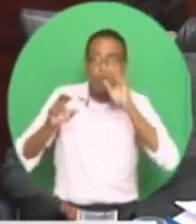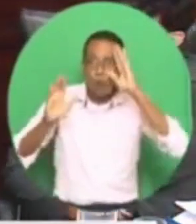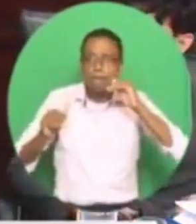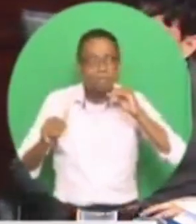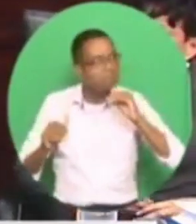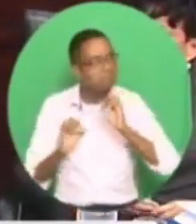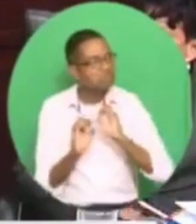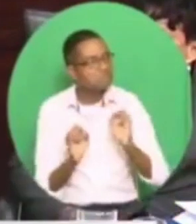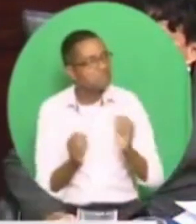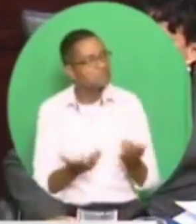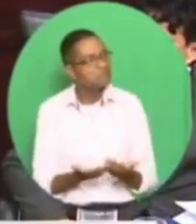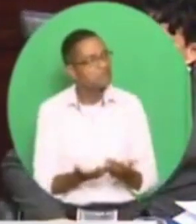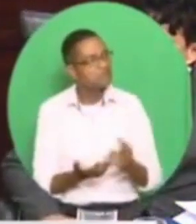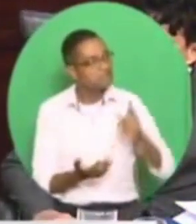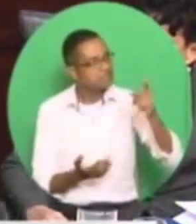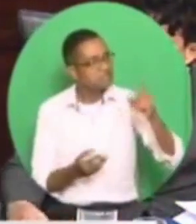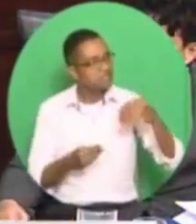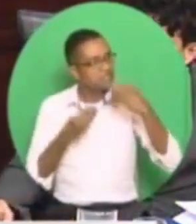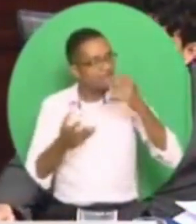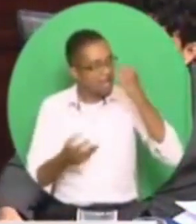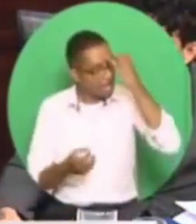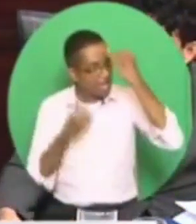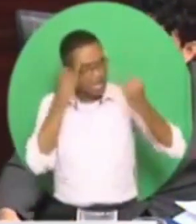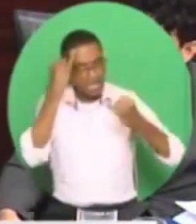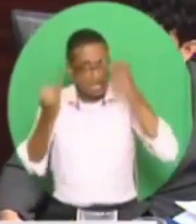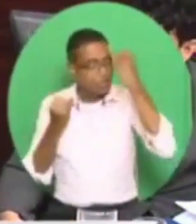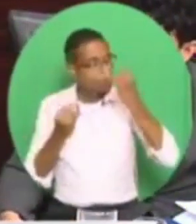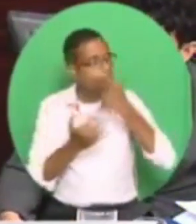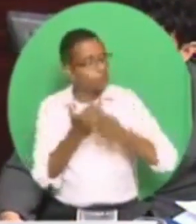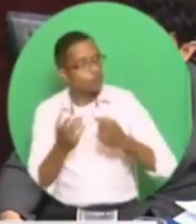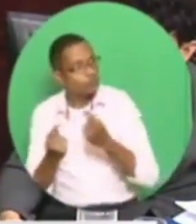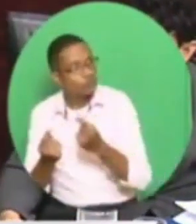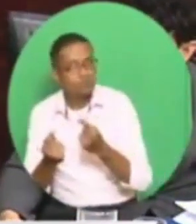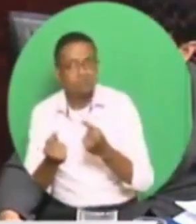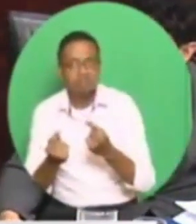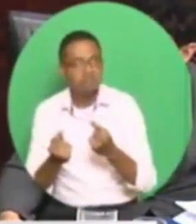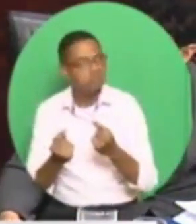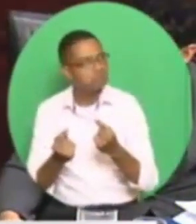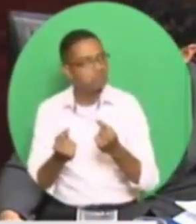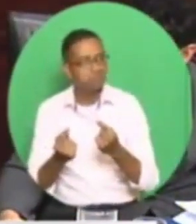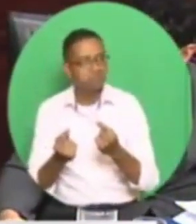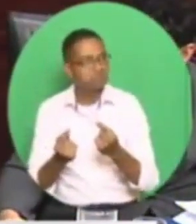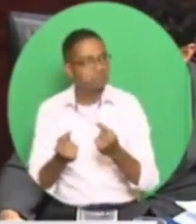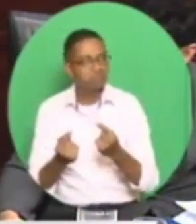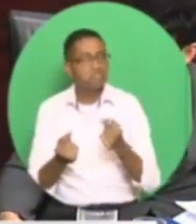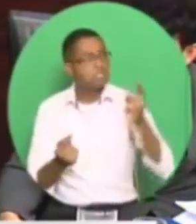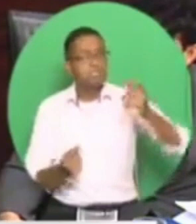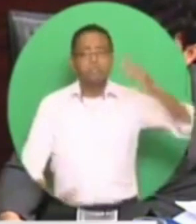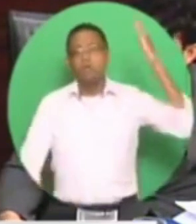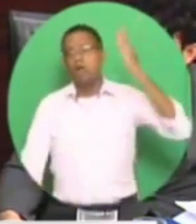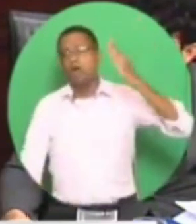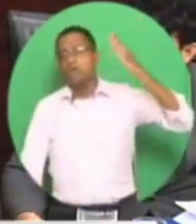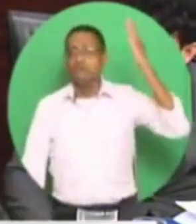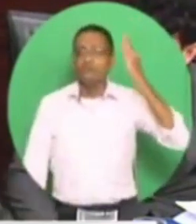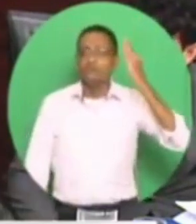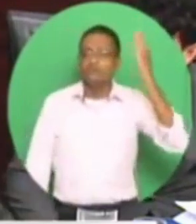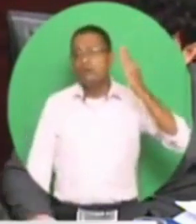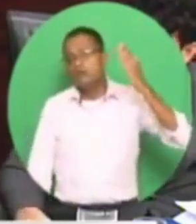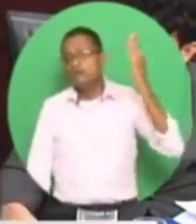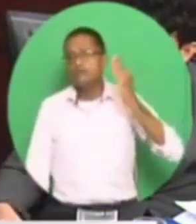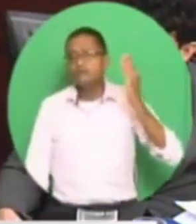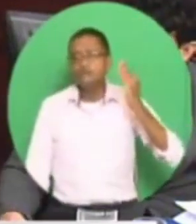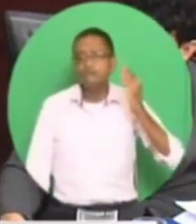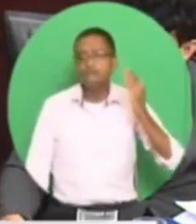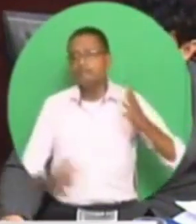as to what to do to save this nation. After his lengthy presentation, the economists, the financial